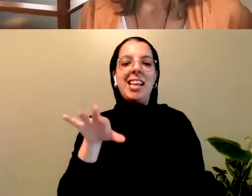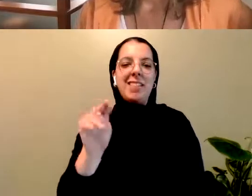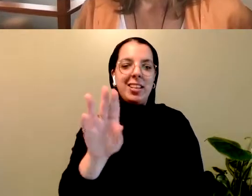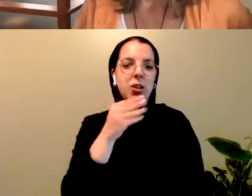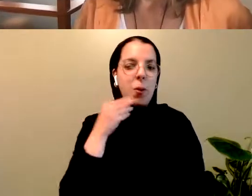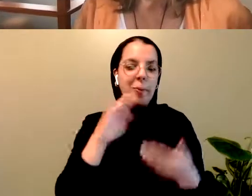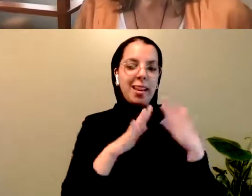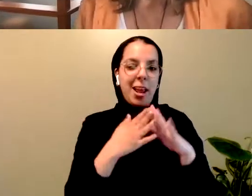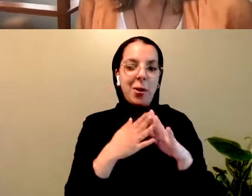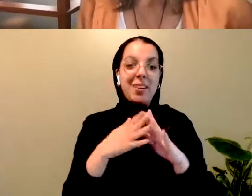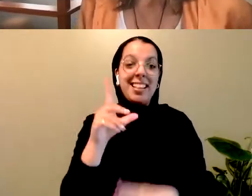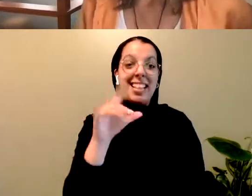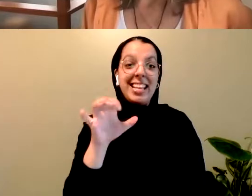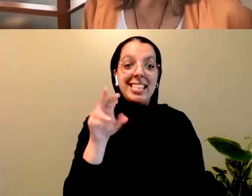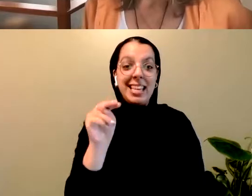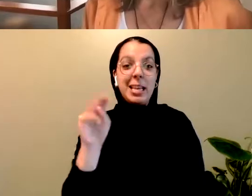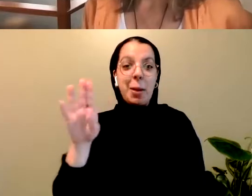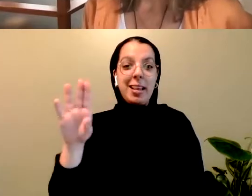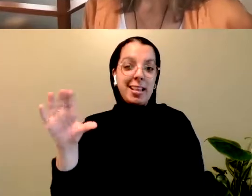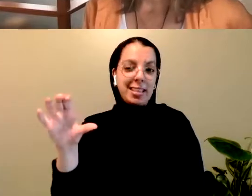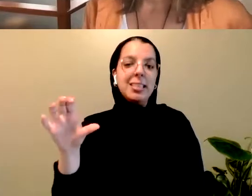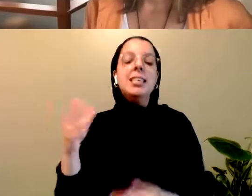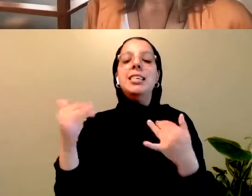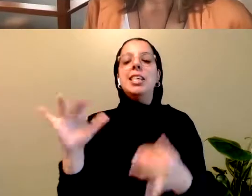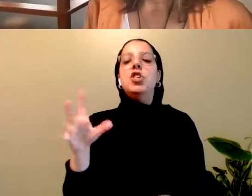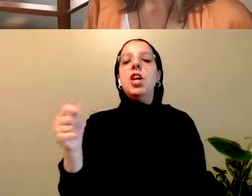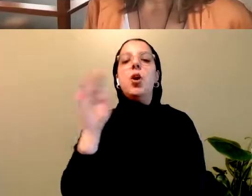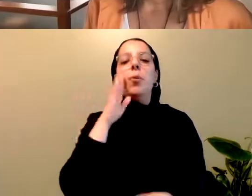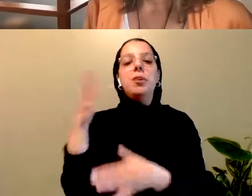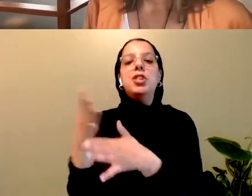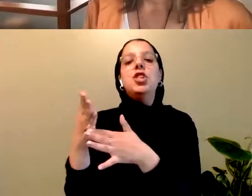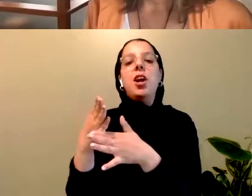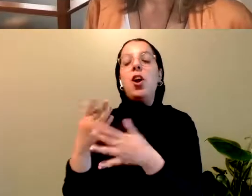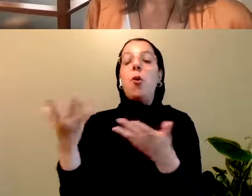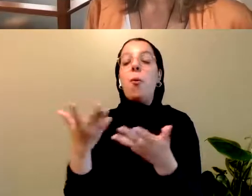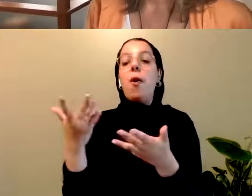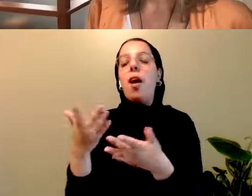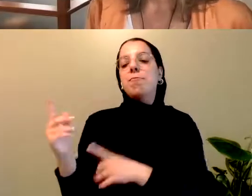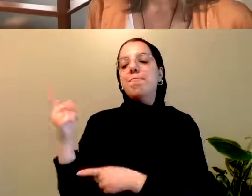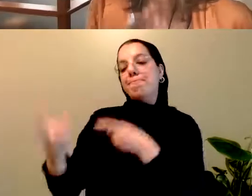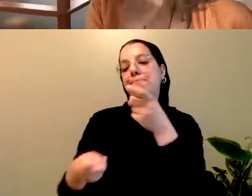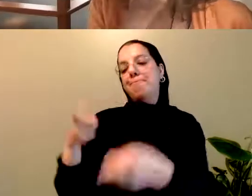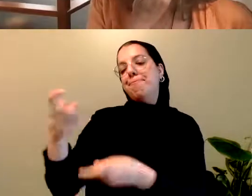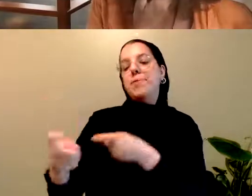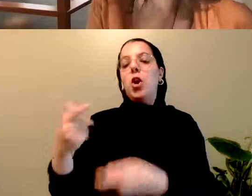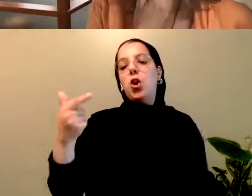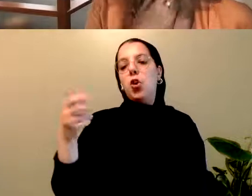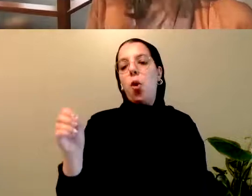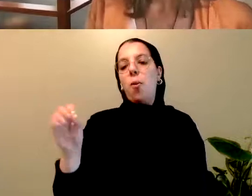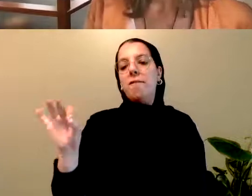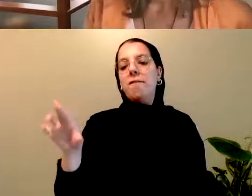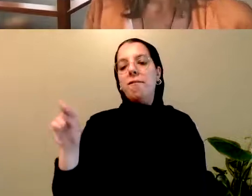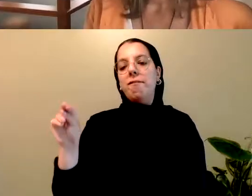in the chat right now a GoFundMe campaign that we strongly encourage you to donate whatever you are able to today to